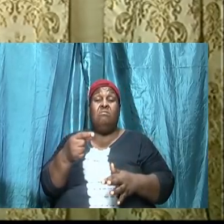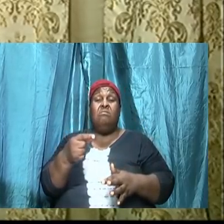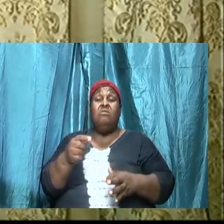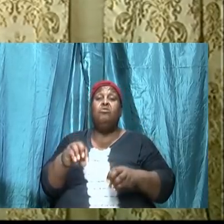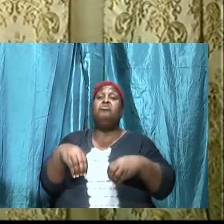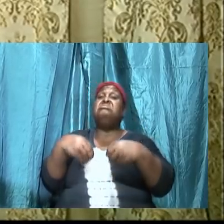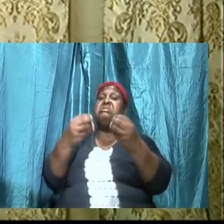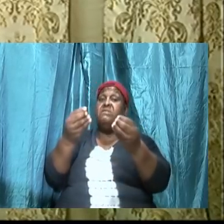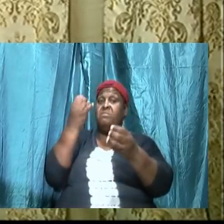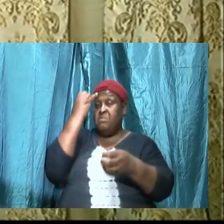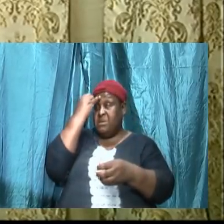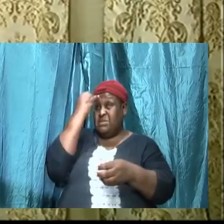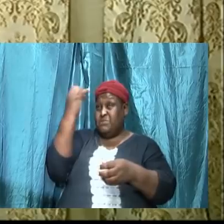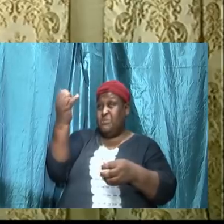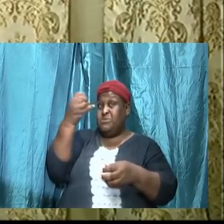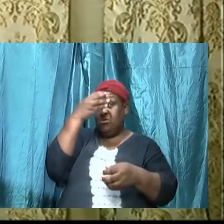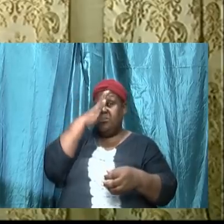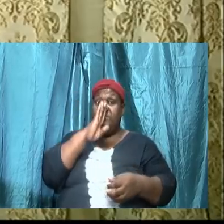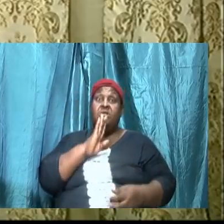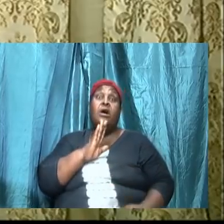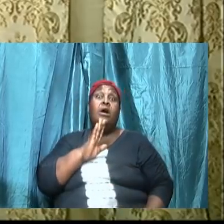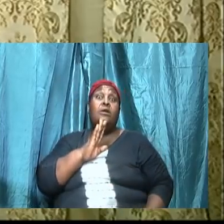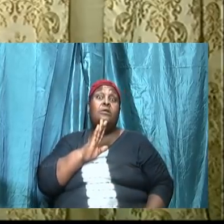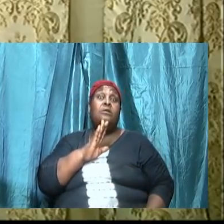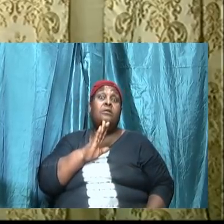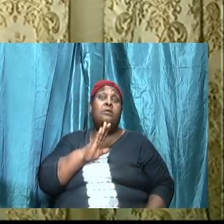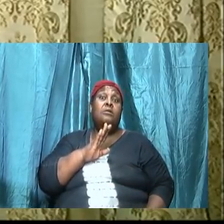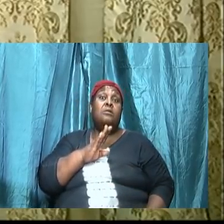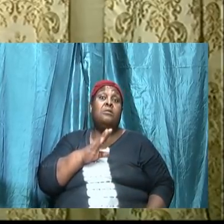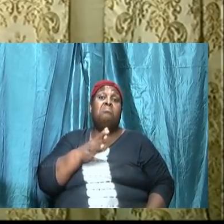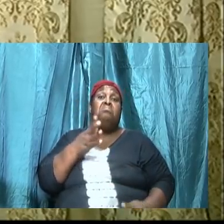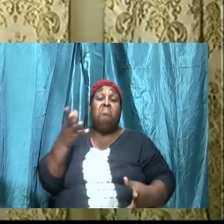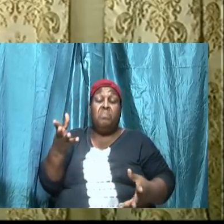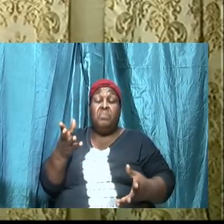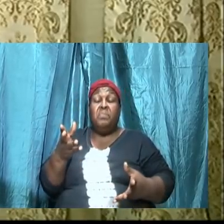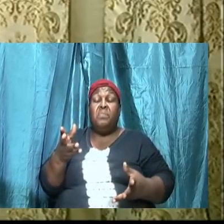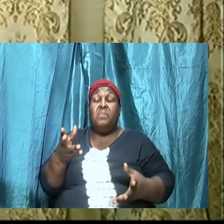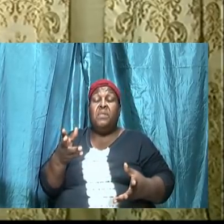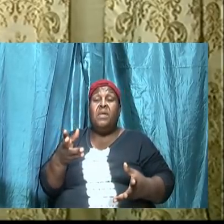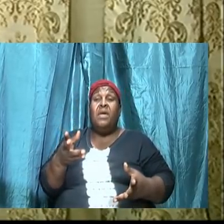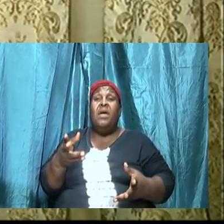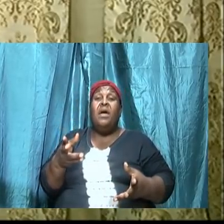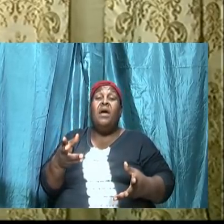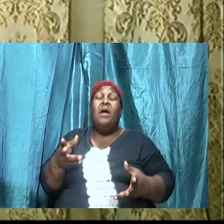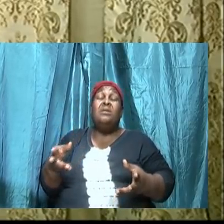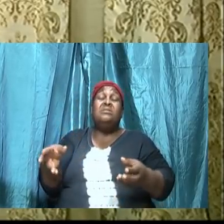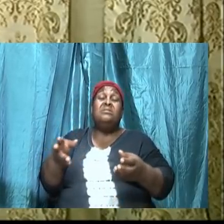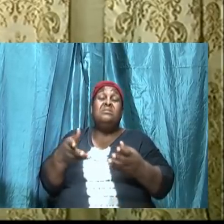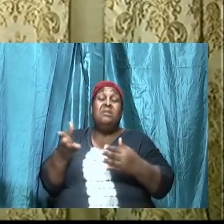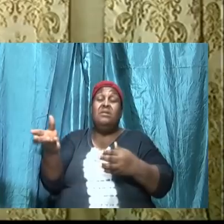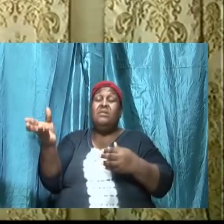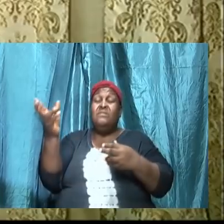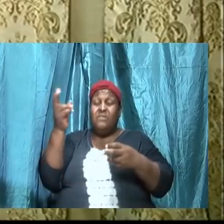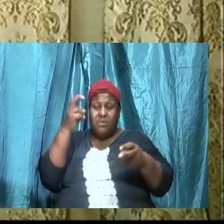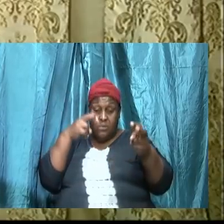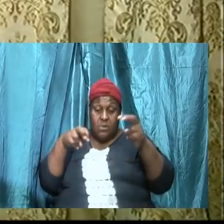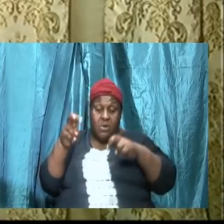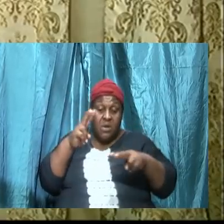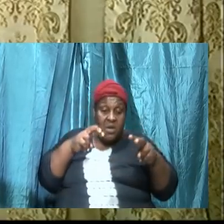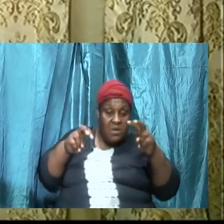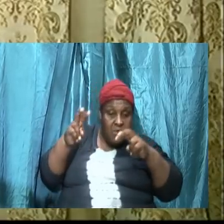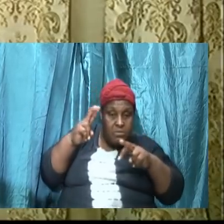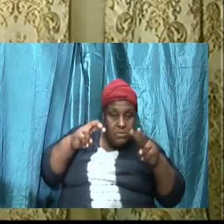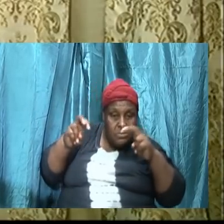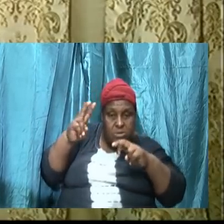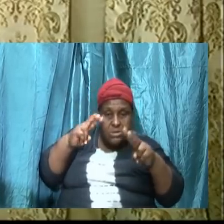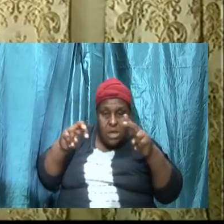inspiration of God. And it therefore behove us to examine the scriptures